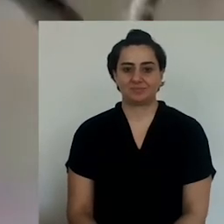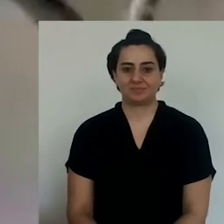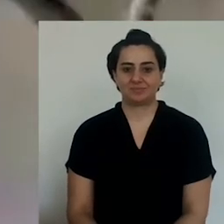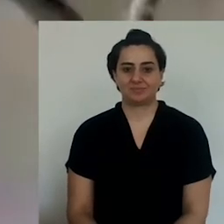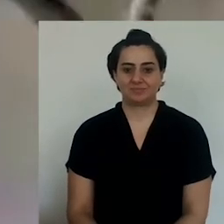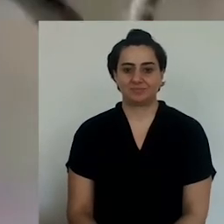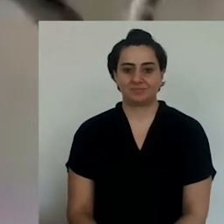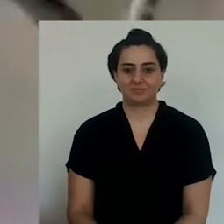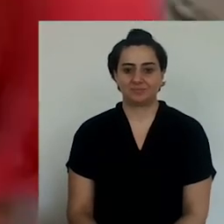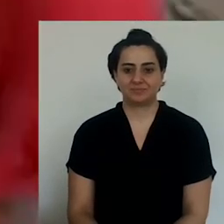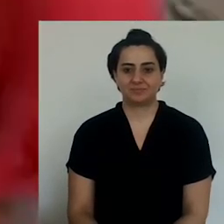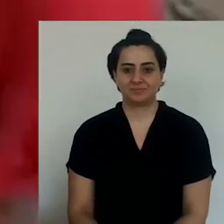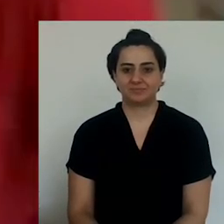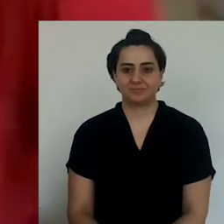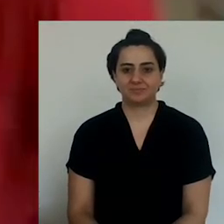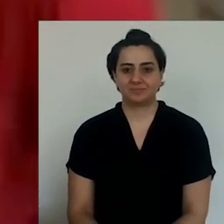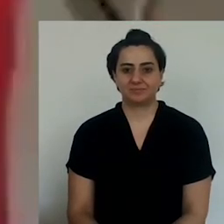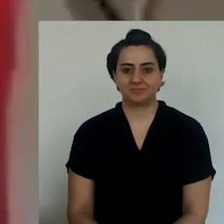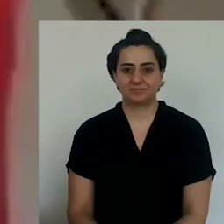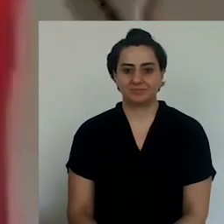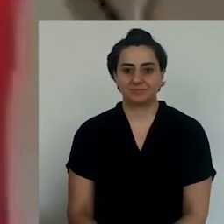Final touches.